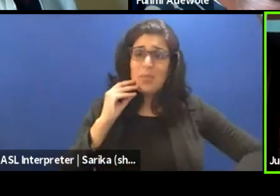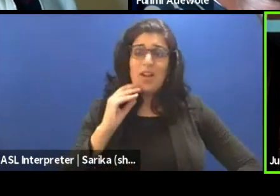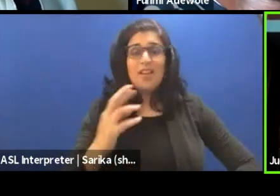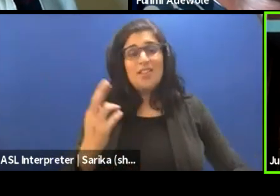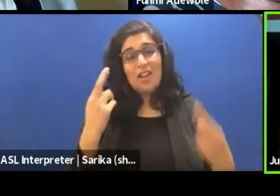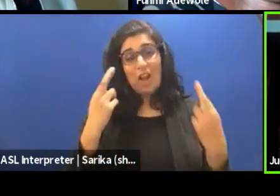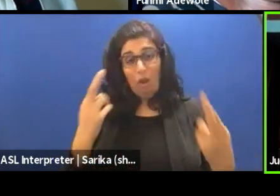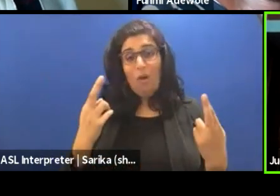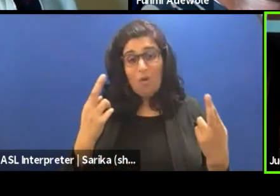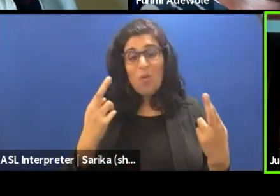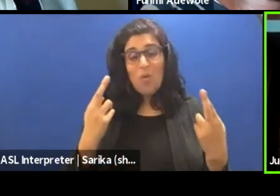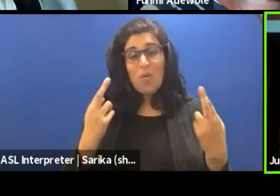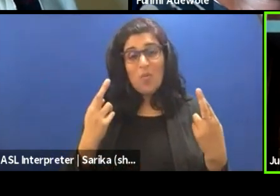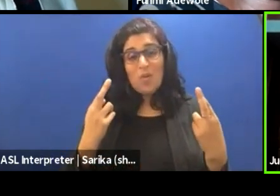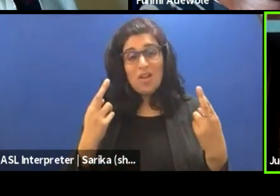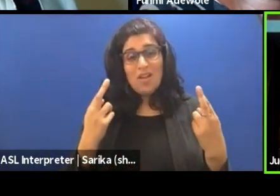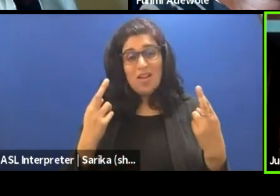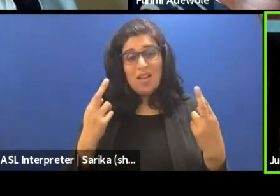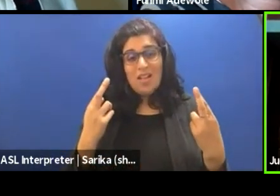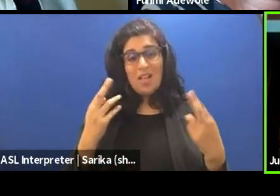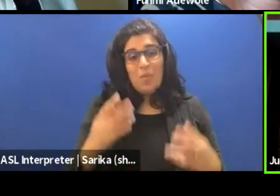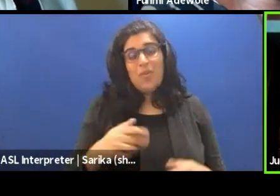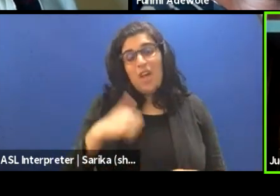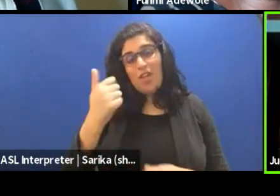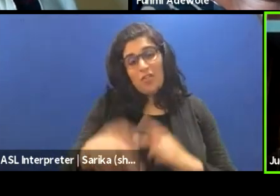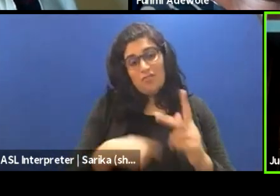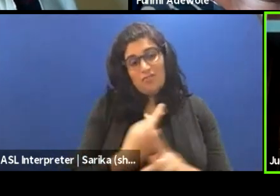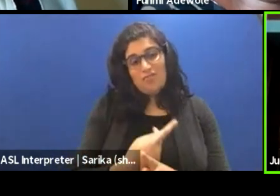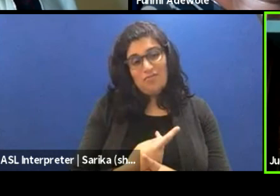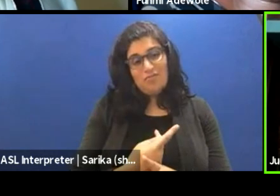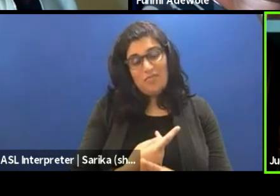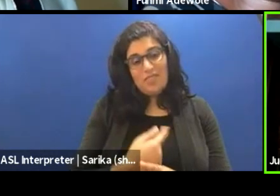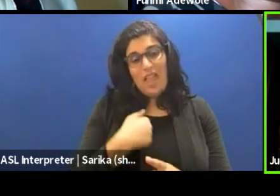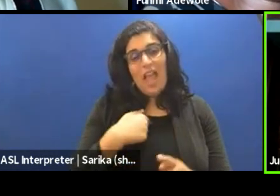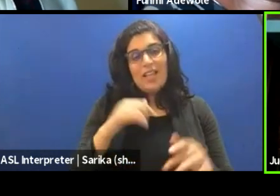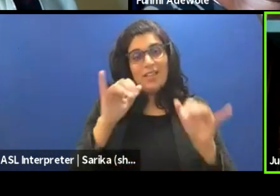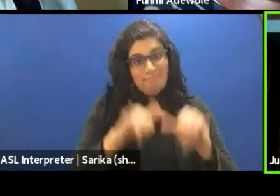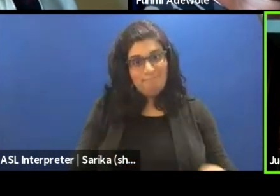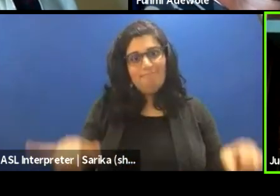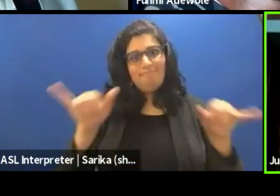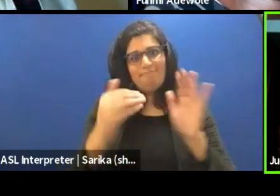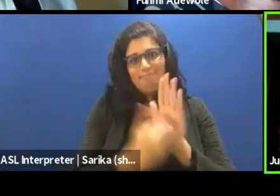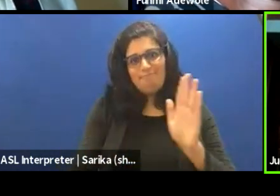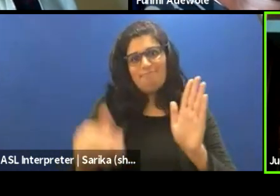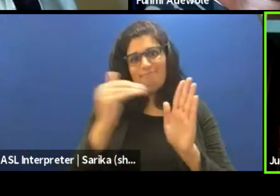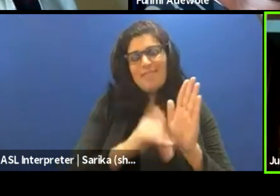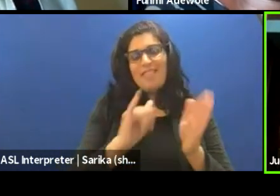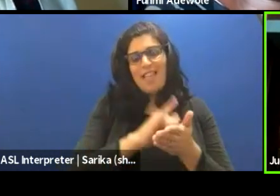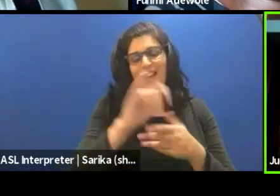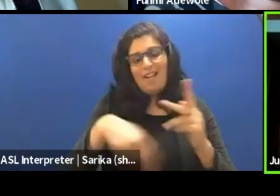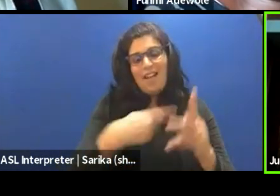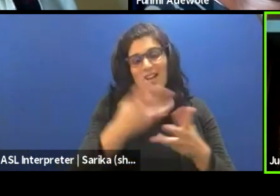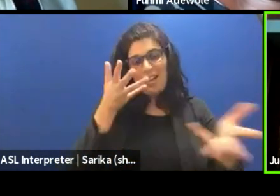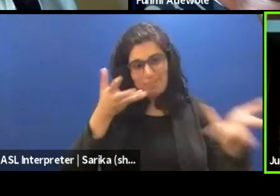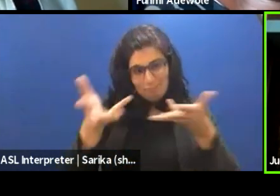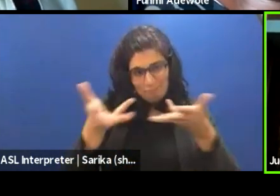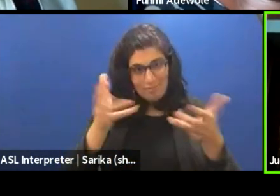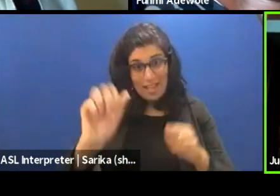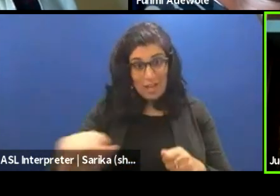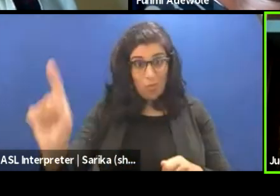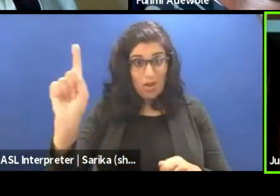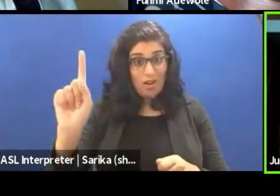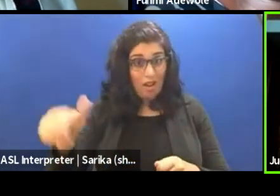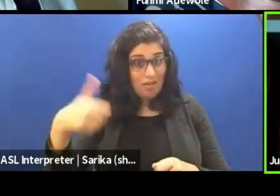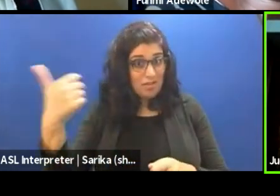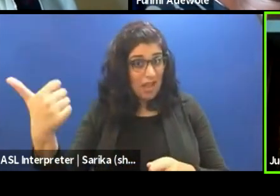hope that there'll be other forums where I can replicate that engagement. And any other person out there who's listening